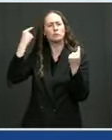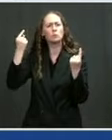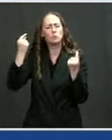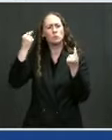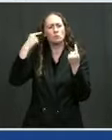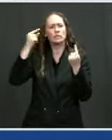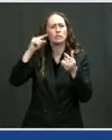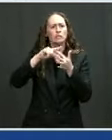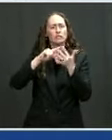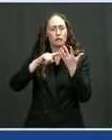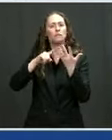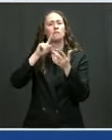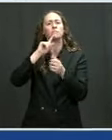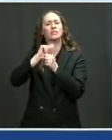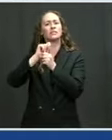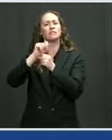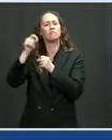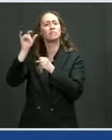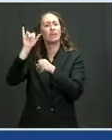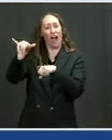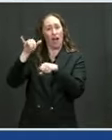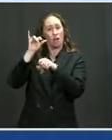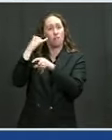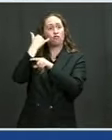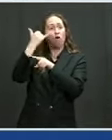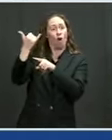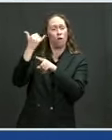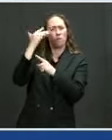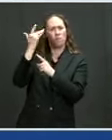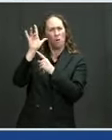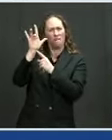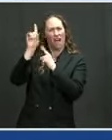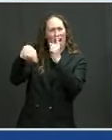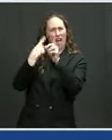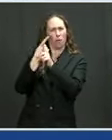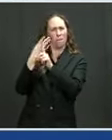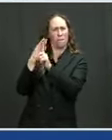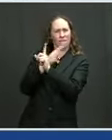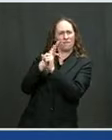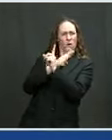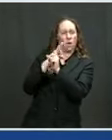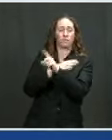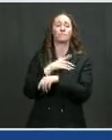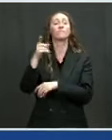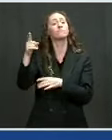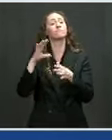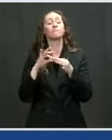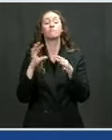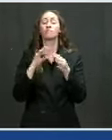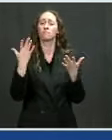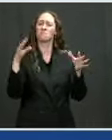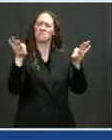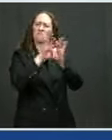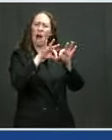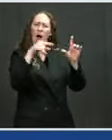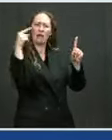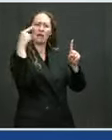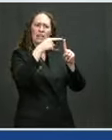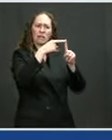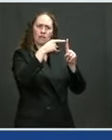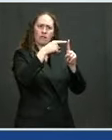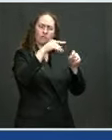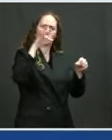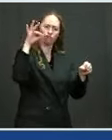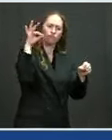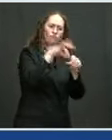But you know what John said? He called the right to vote precious, almost sacred. He said, most